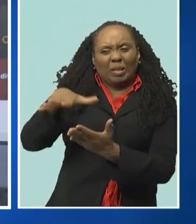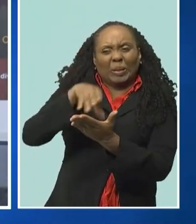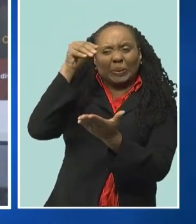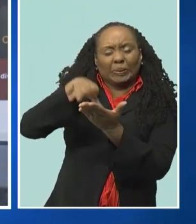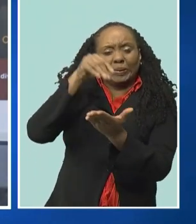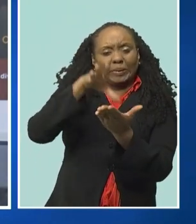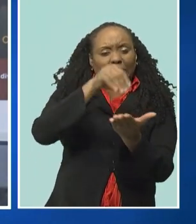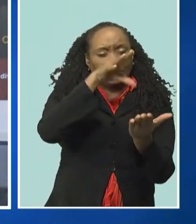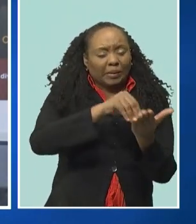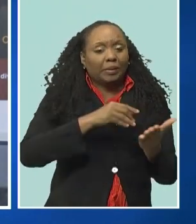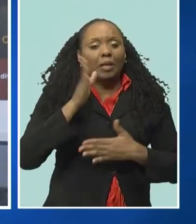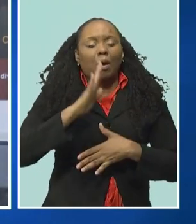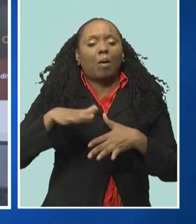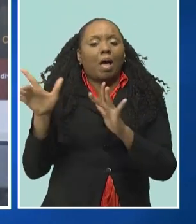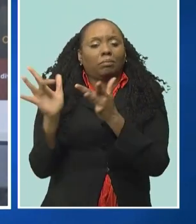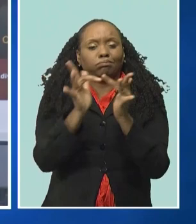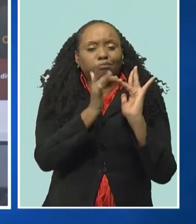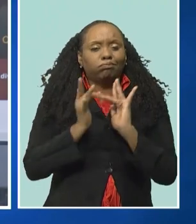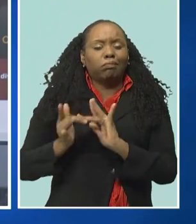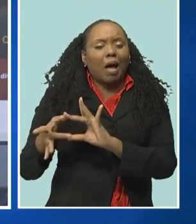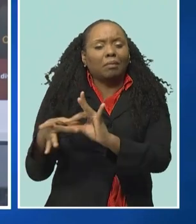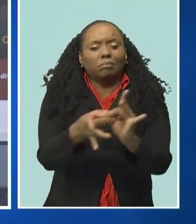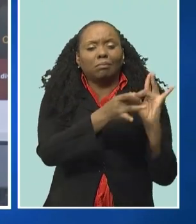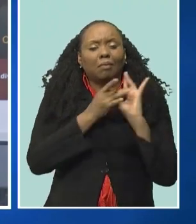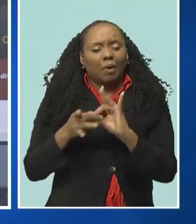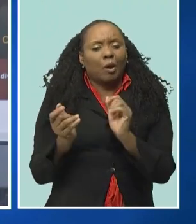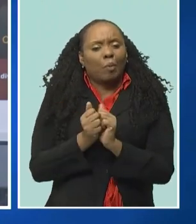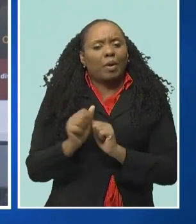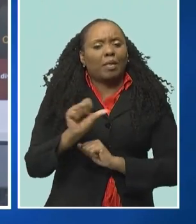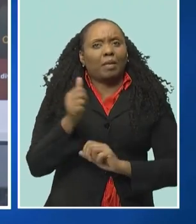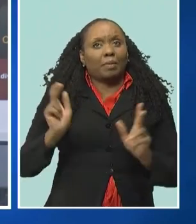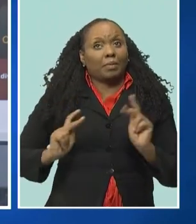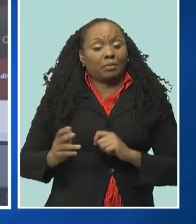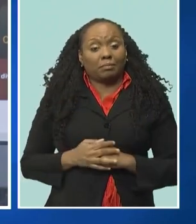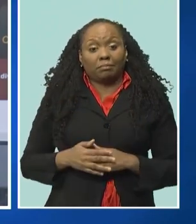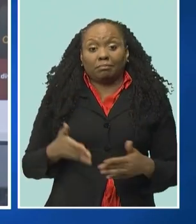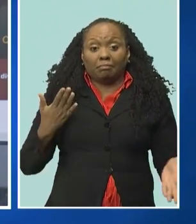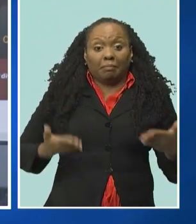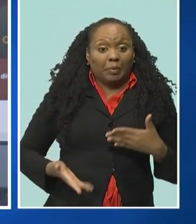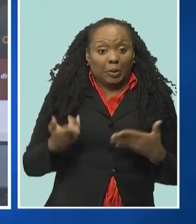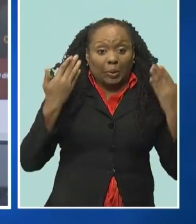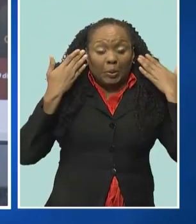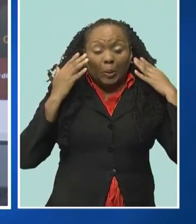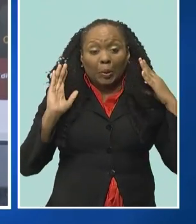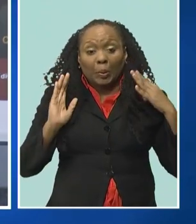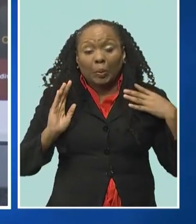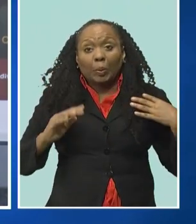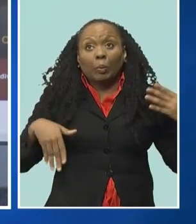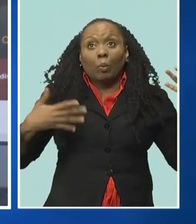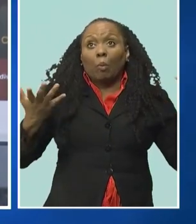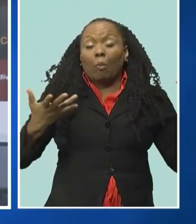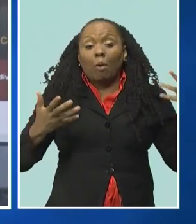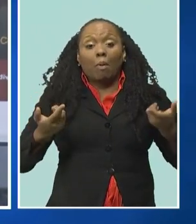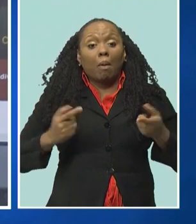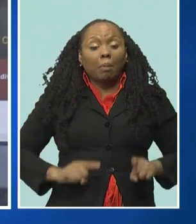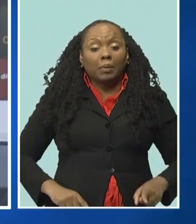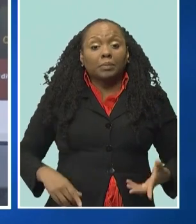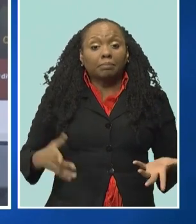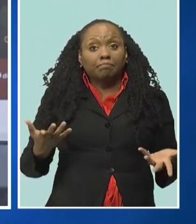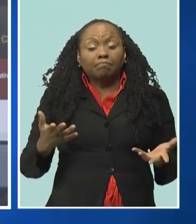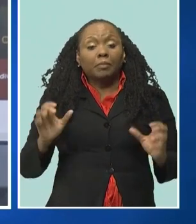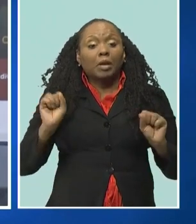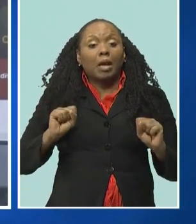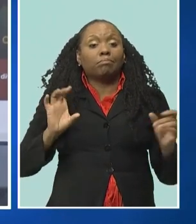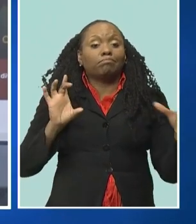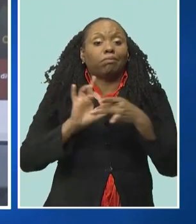well. You're going to get to work with these entrepreneurs. You never know, you never know what can happen when you're in a space connecting